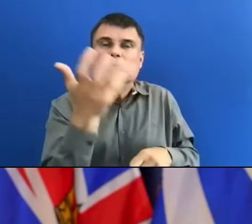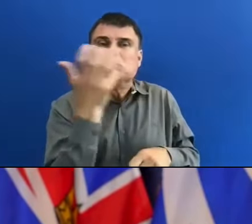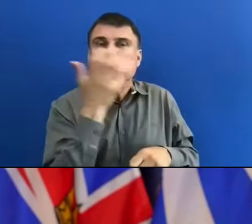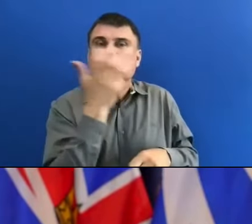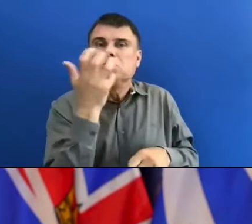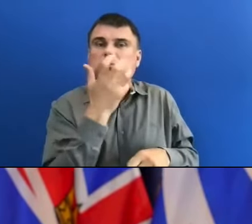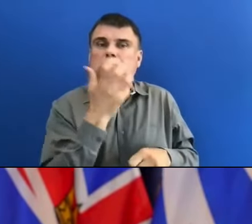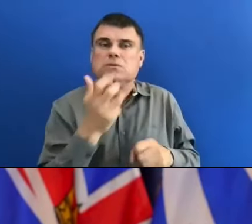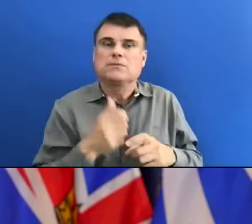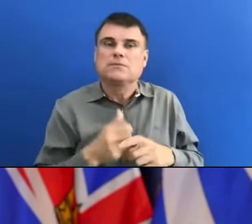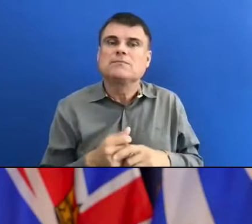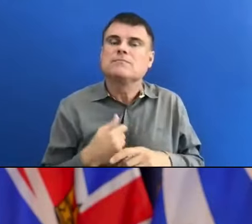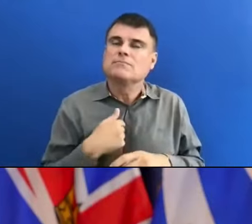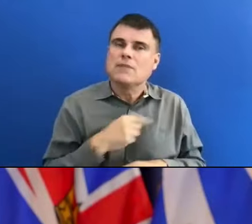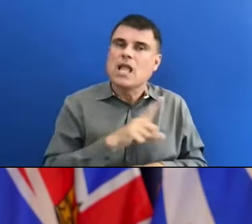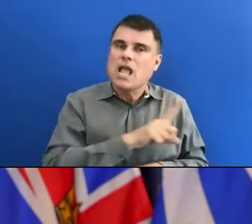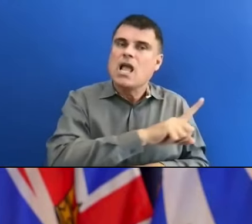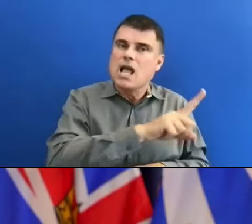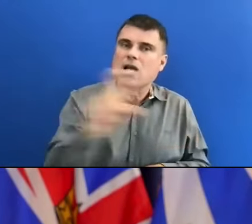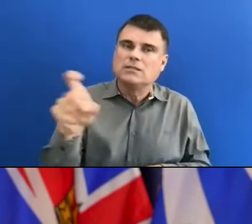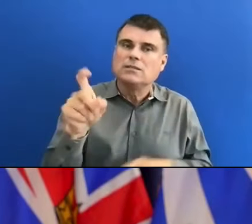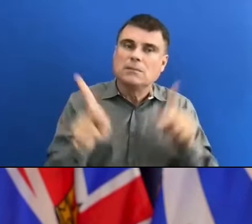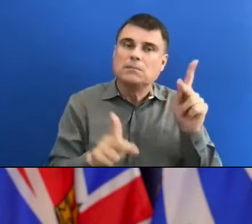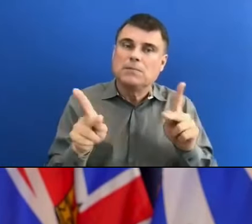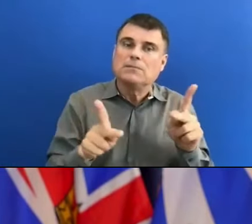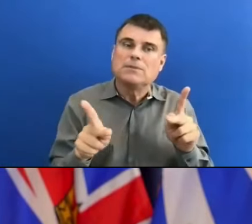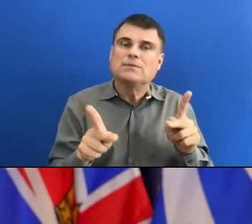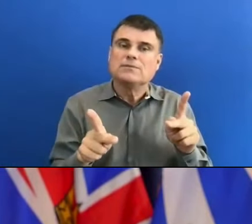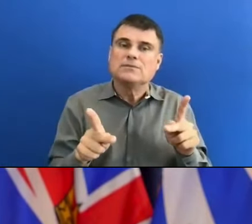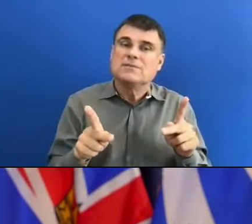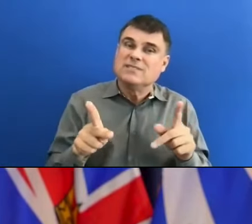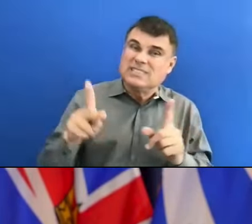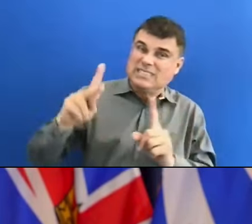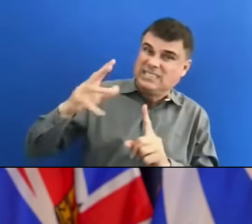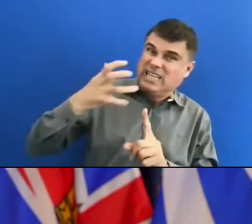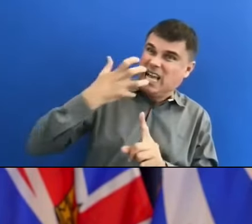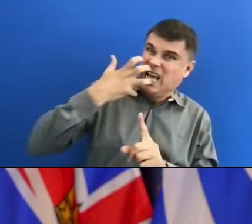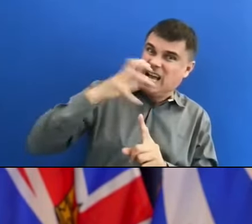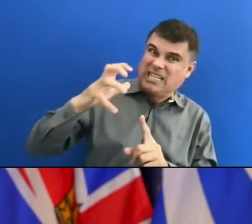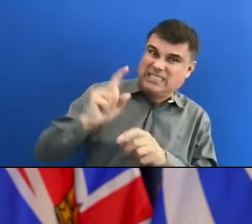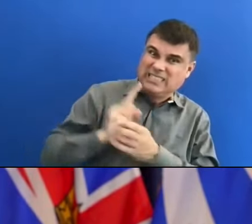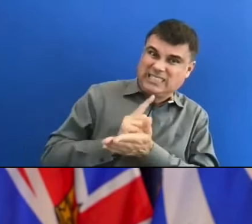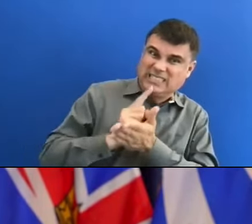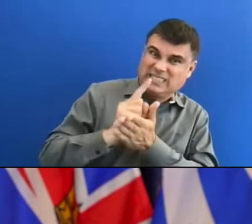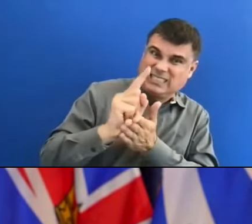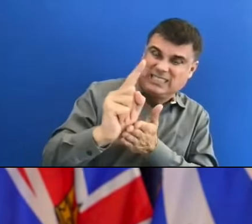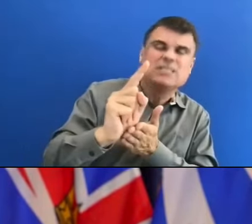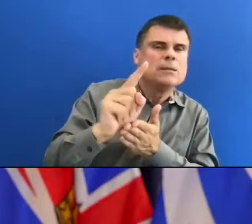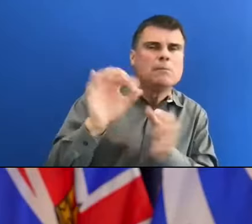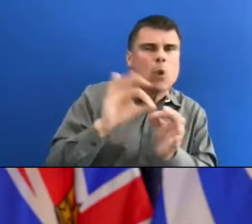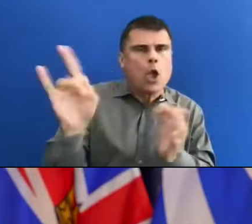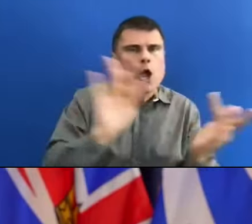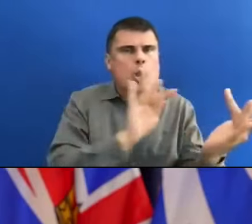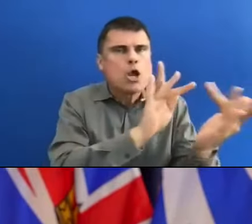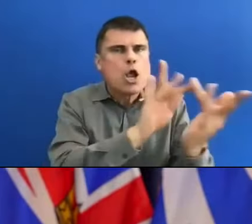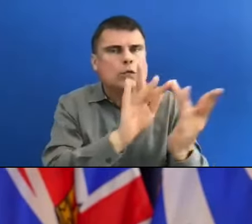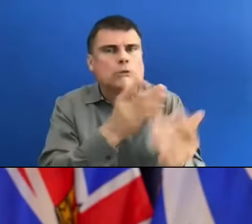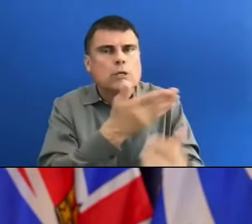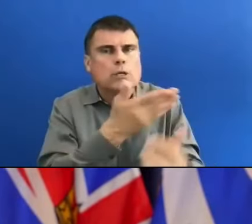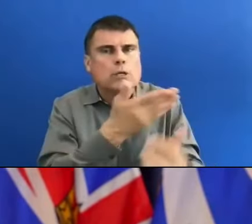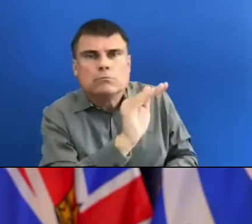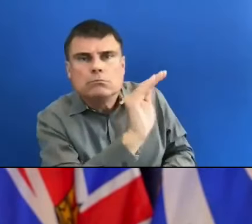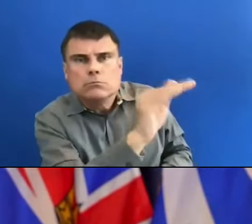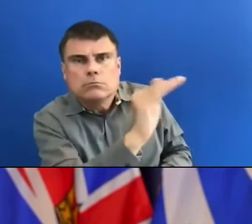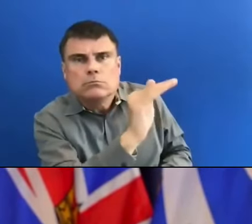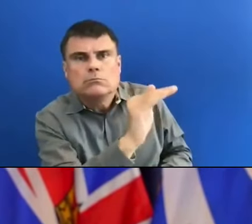see this heat wave prolong, to keep in touch with another, not just phone, but check on the ones we love,